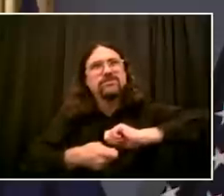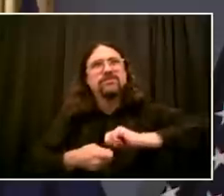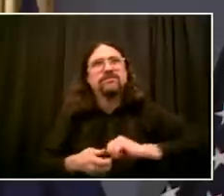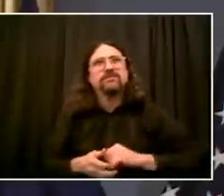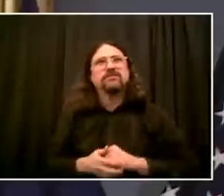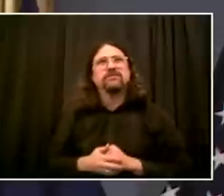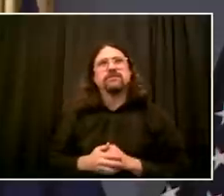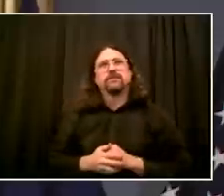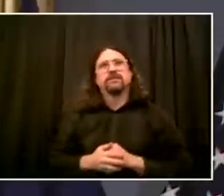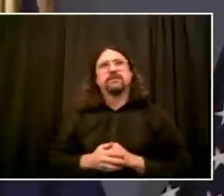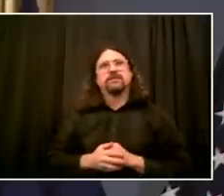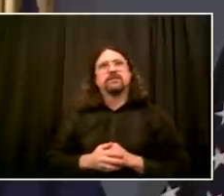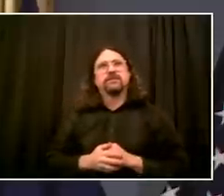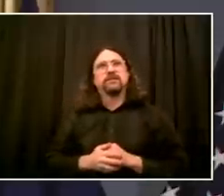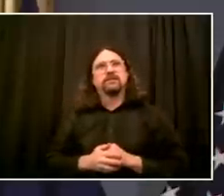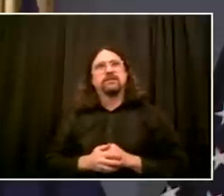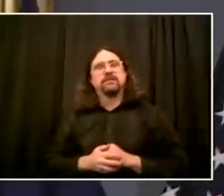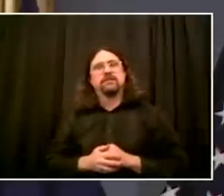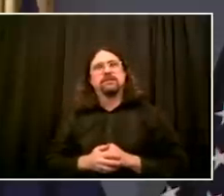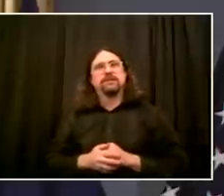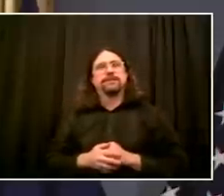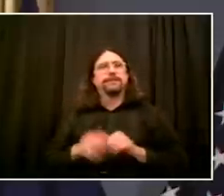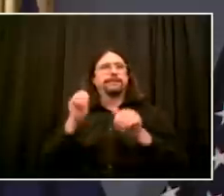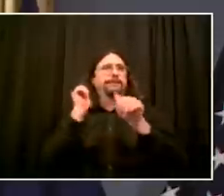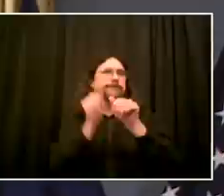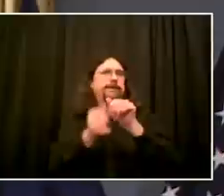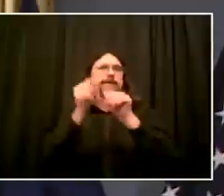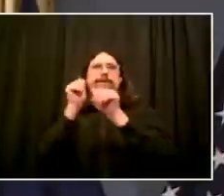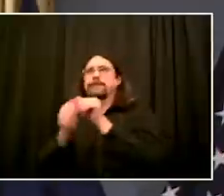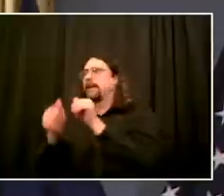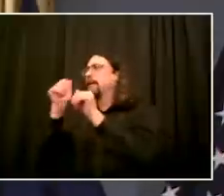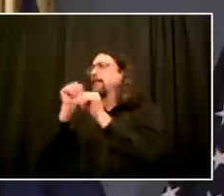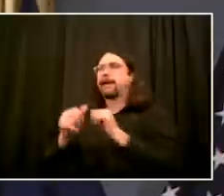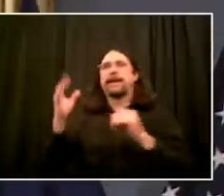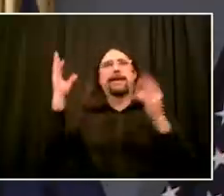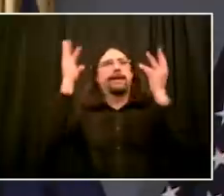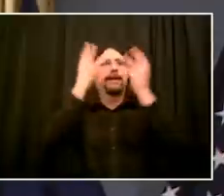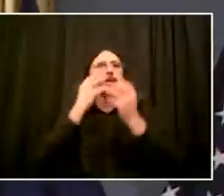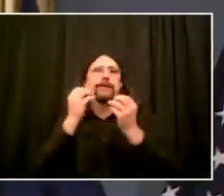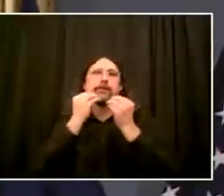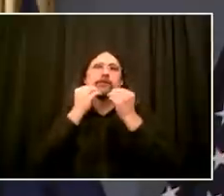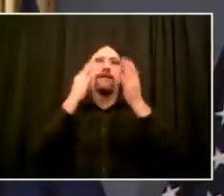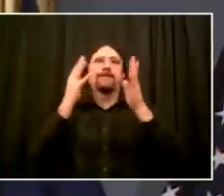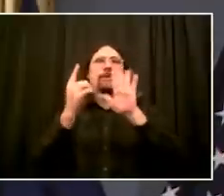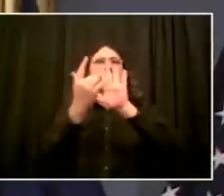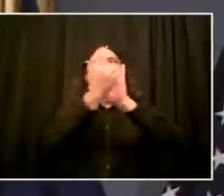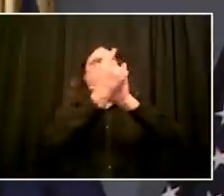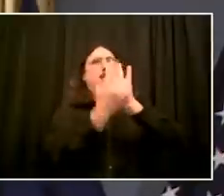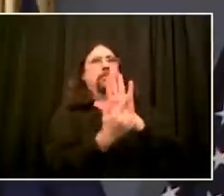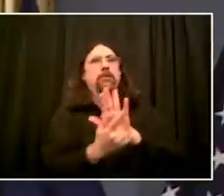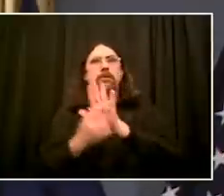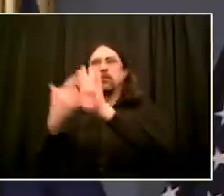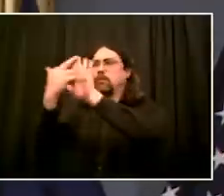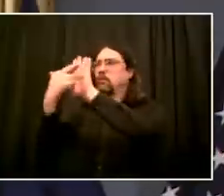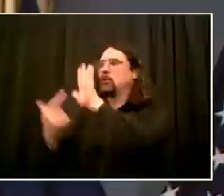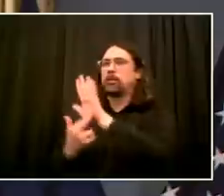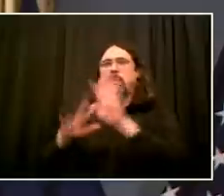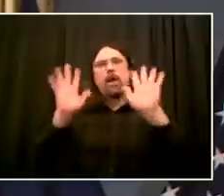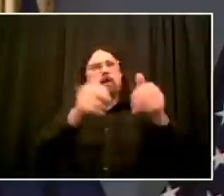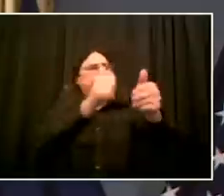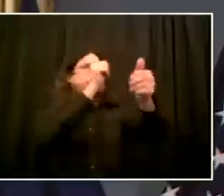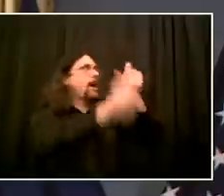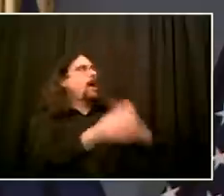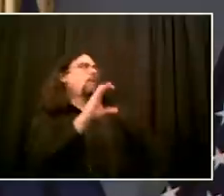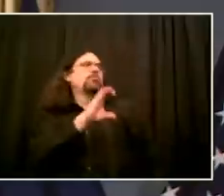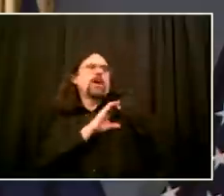you something, Bridget. I see more and more officers who believe that. I see a generation coming up that